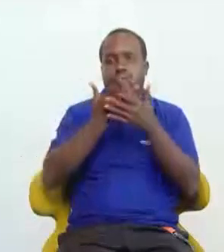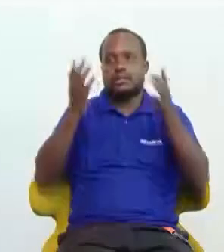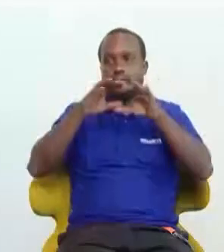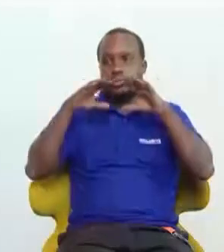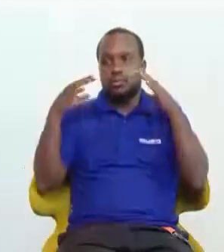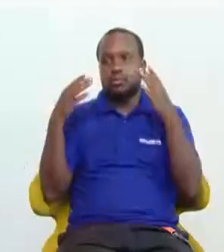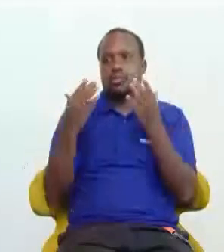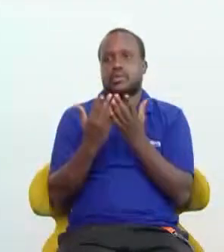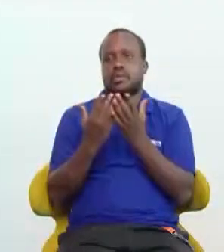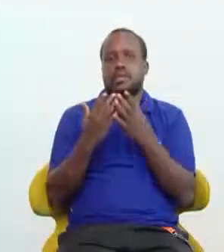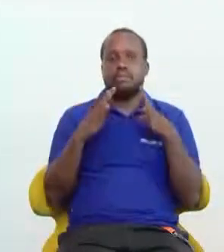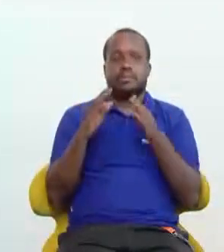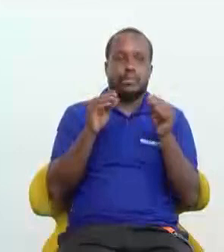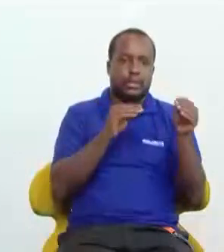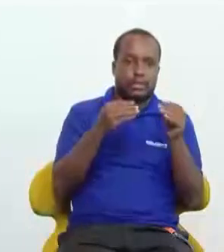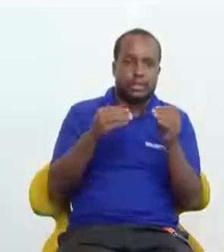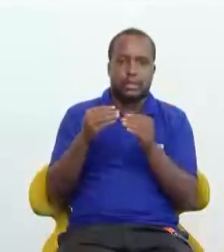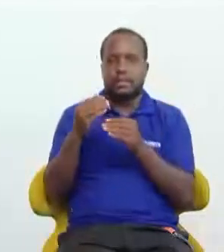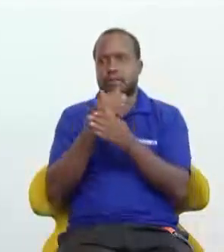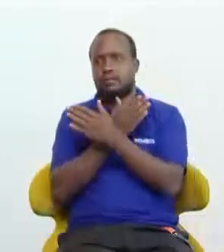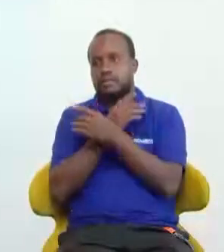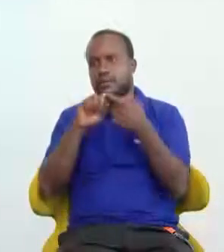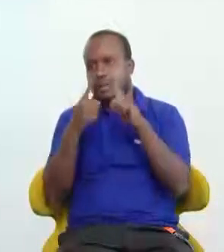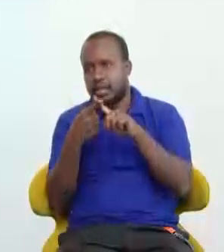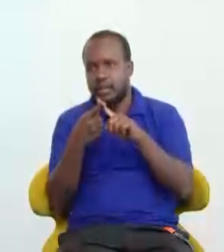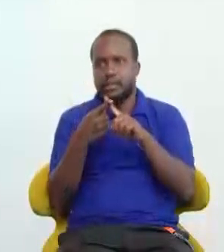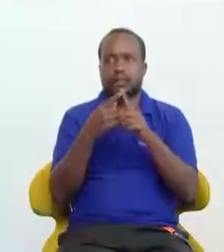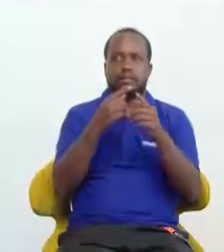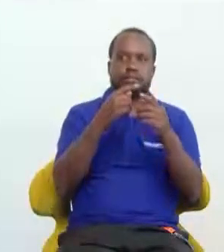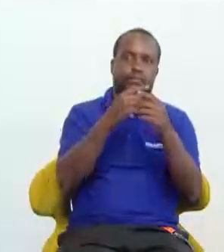for people with disabilities and their friends and family. That's real.